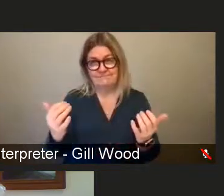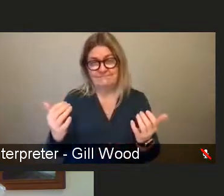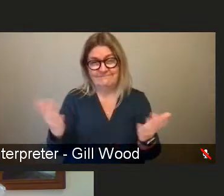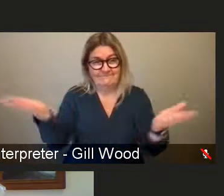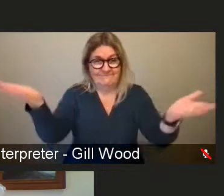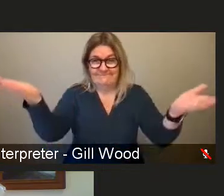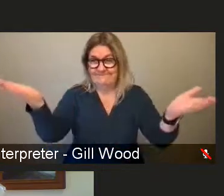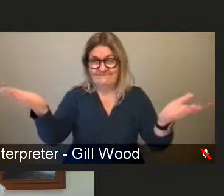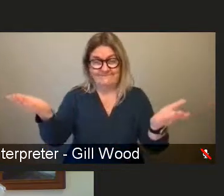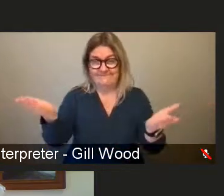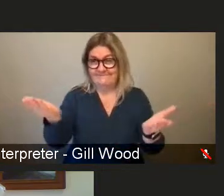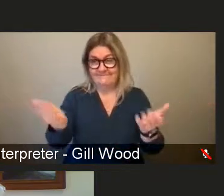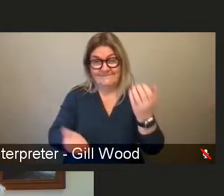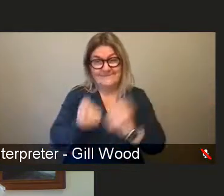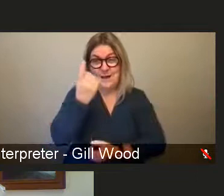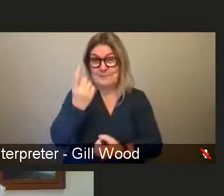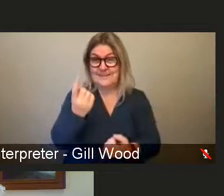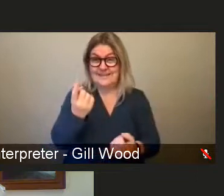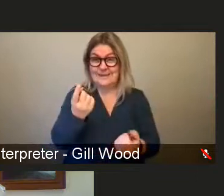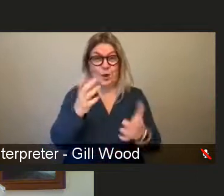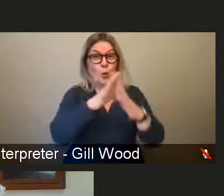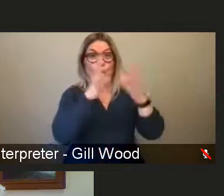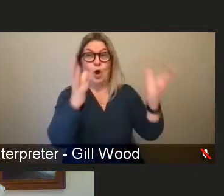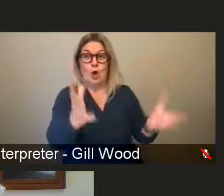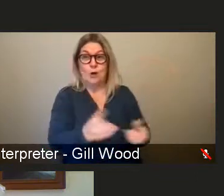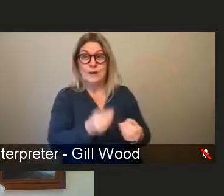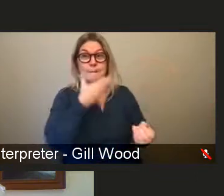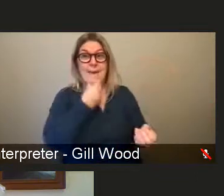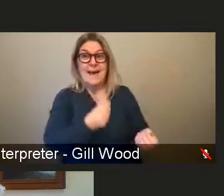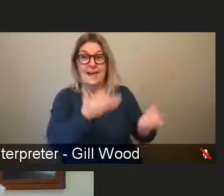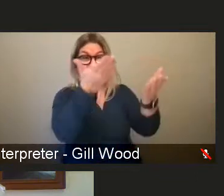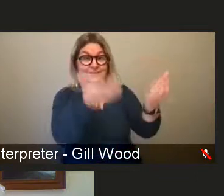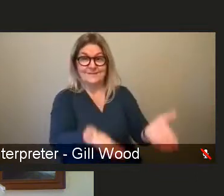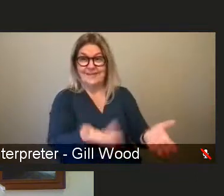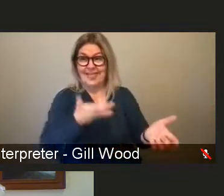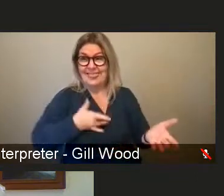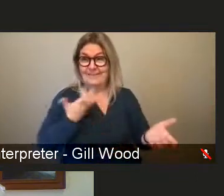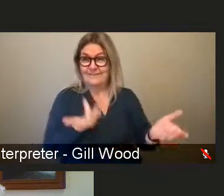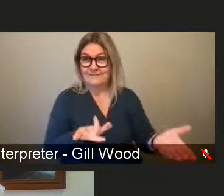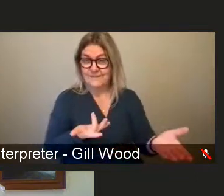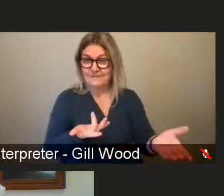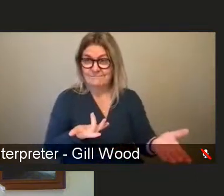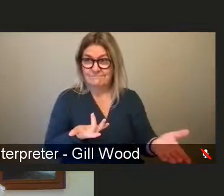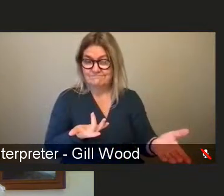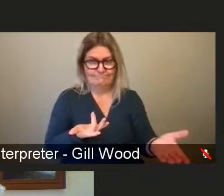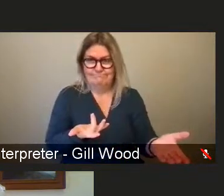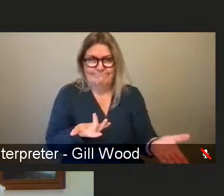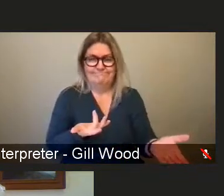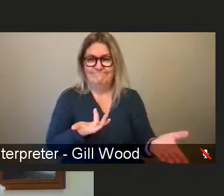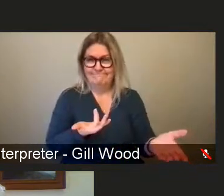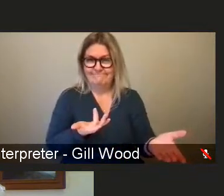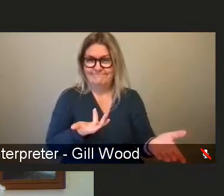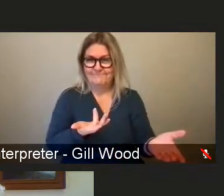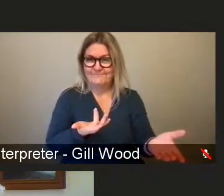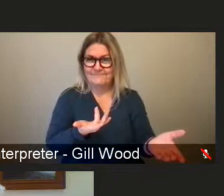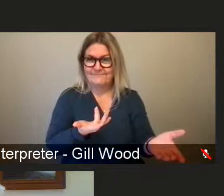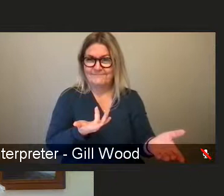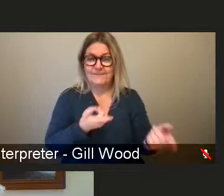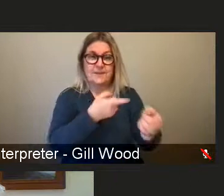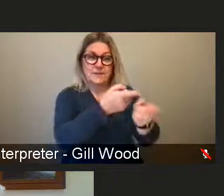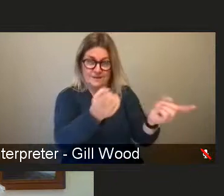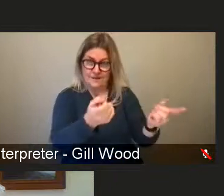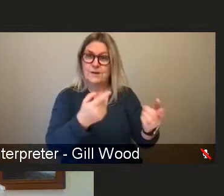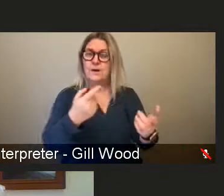a world in which men are living. It is not happening and it has nothing to do with us. So, when we're talking about things that can be